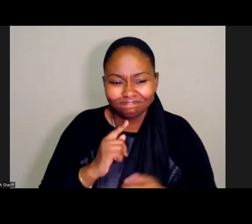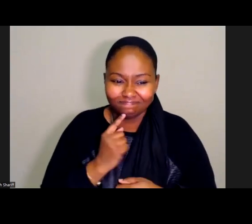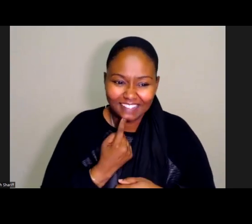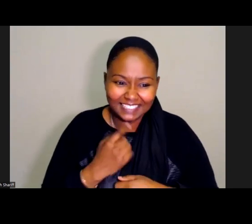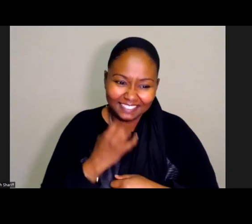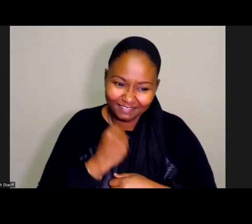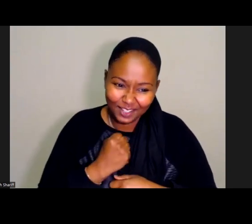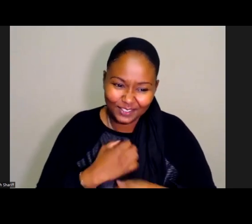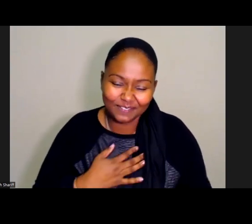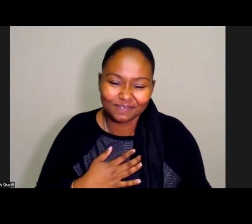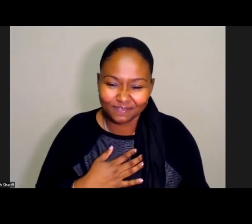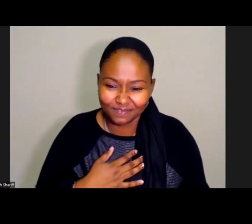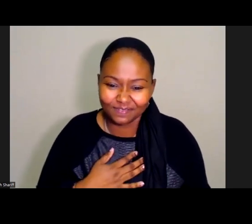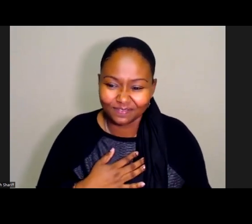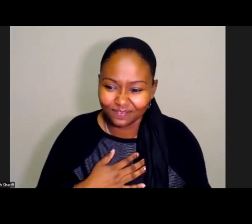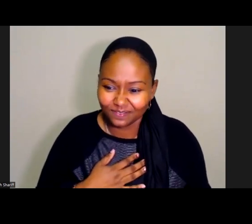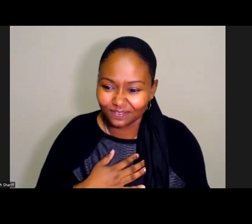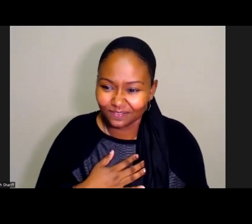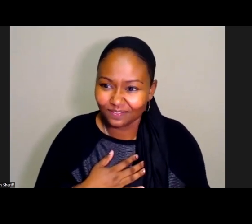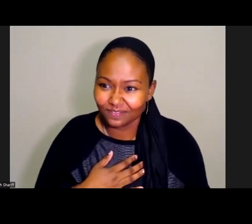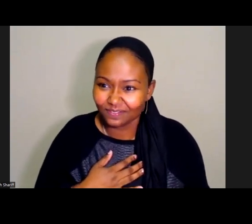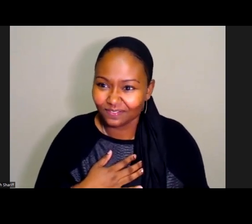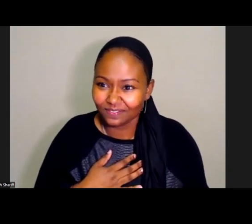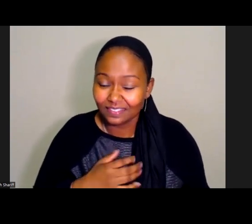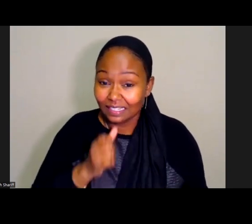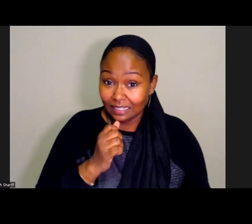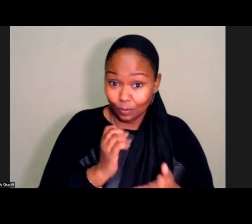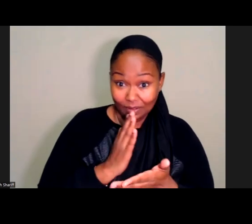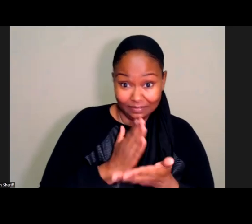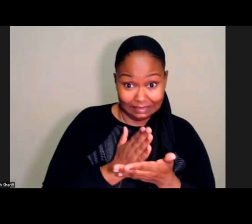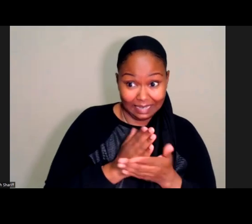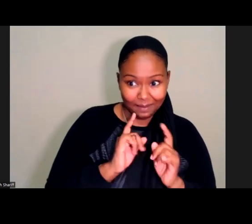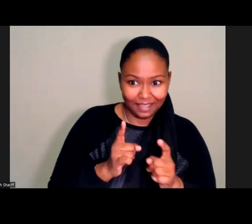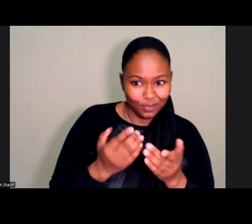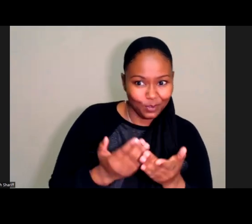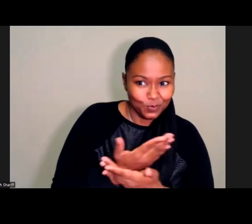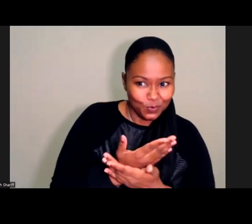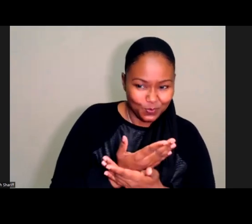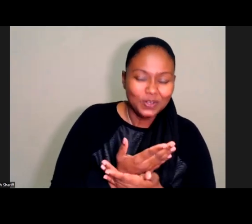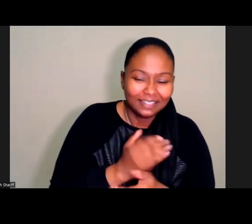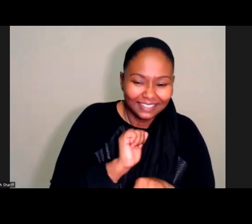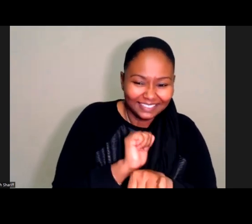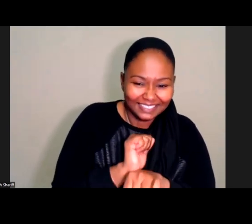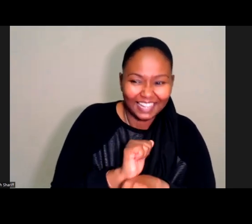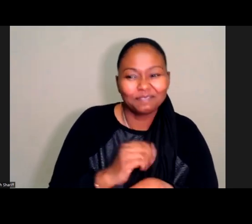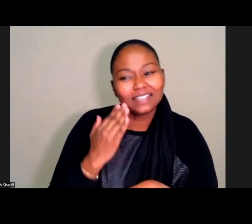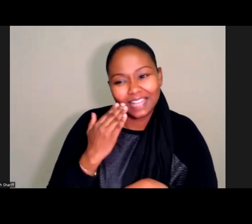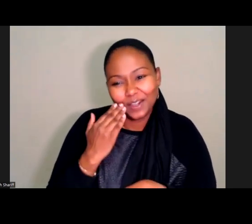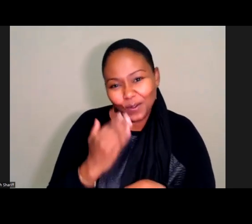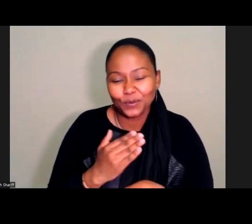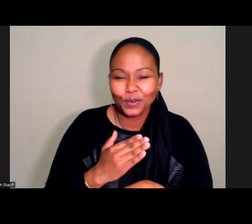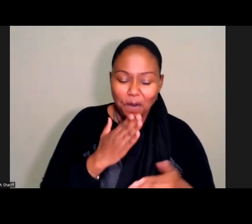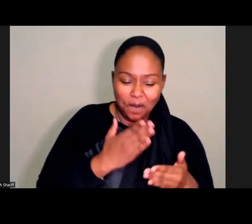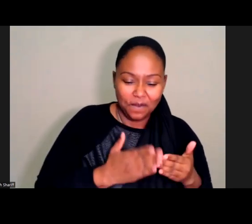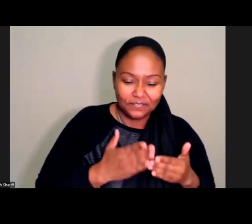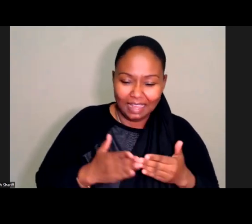start, you know, as we stop giving you new assignments as you wind down this week. We miss you already and we're so glad you